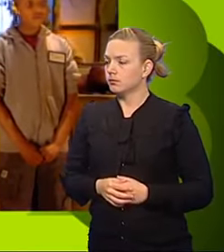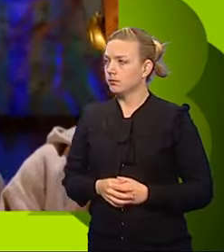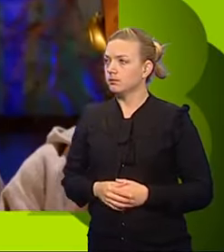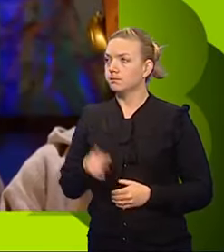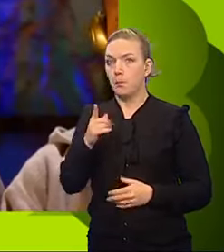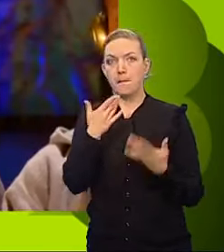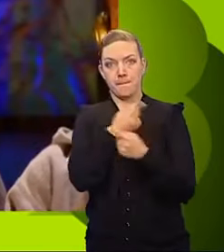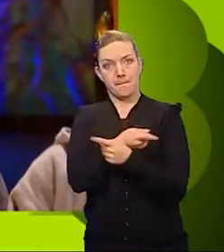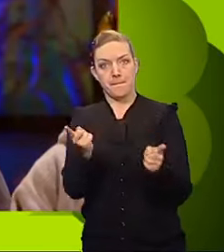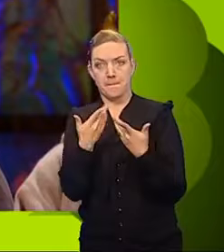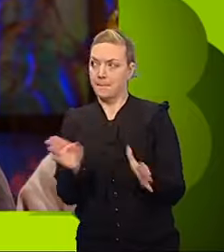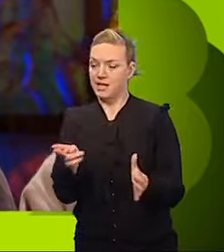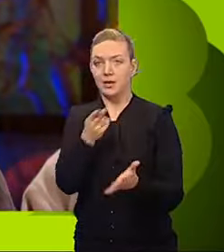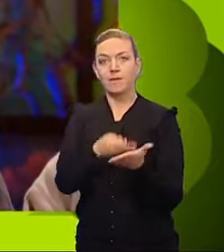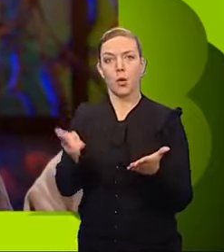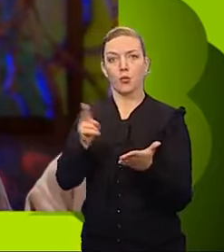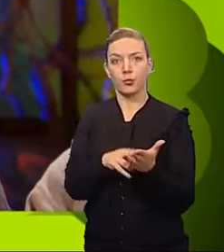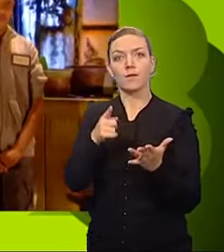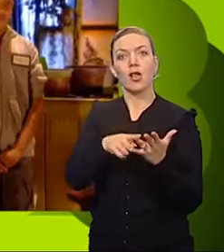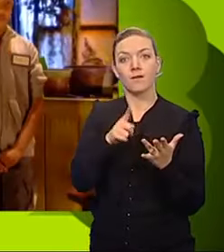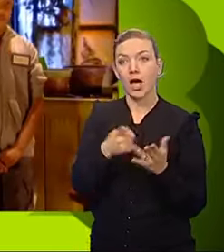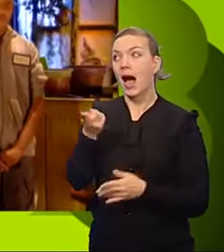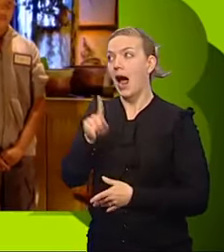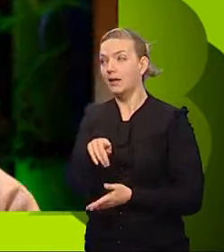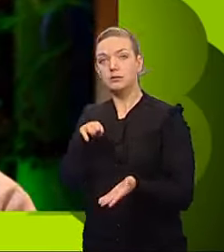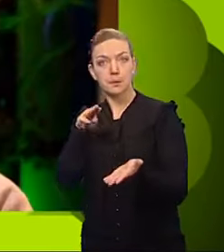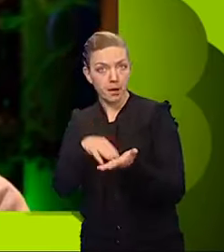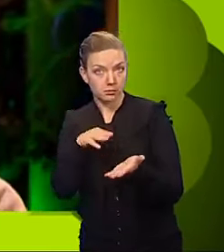Olivia and Marcel.